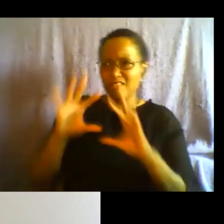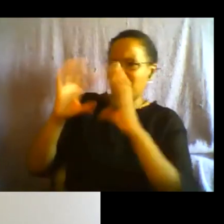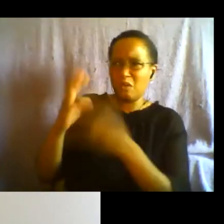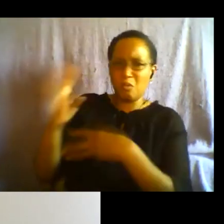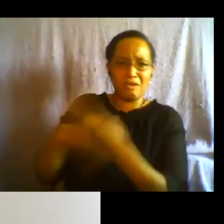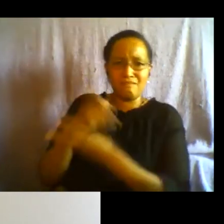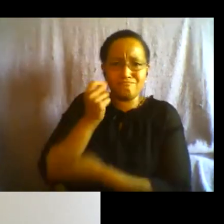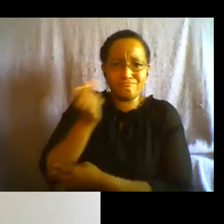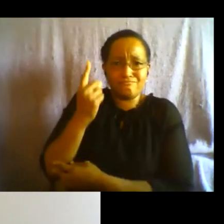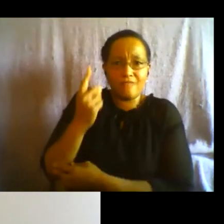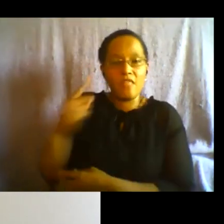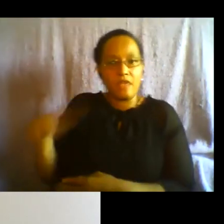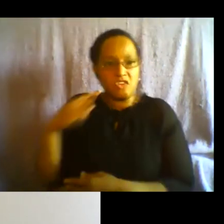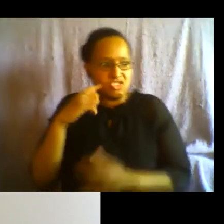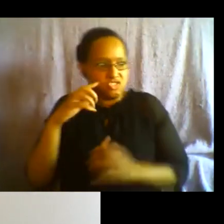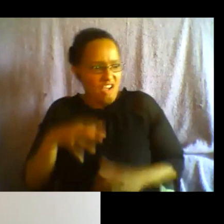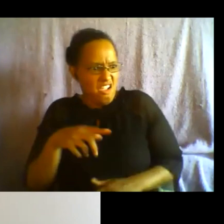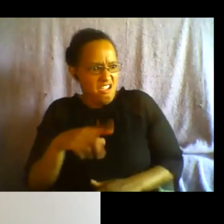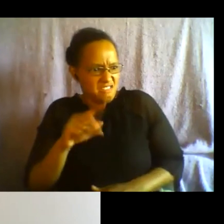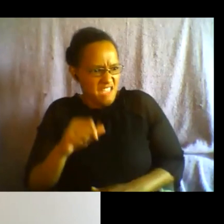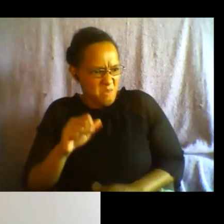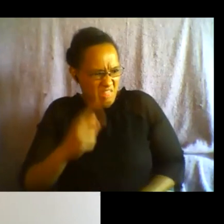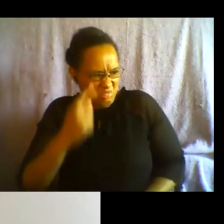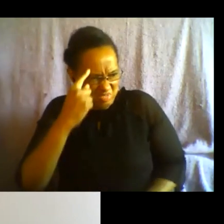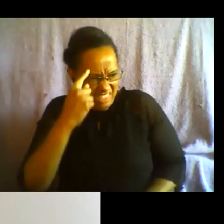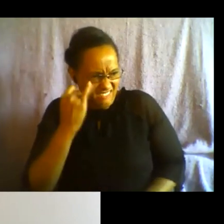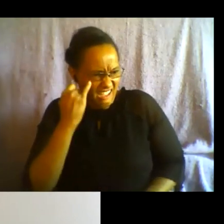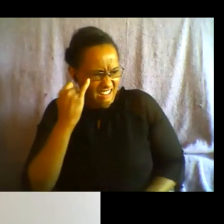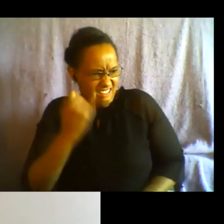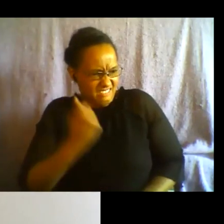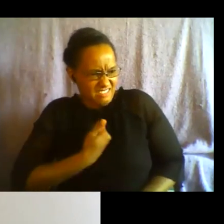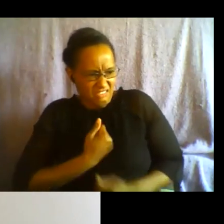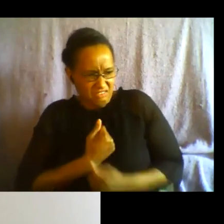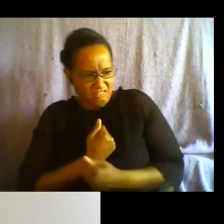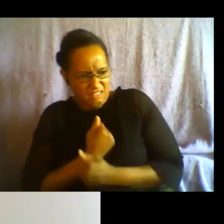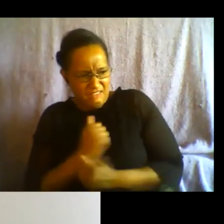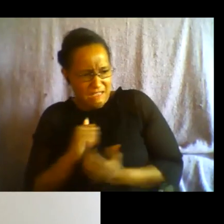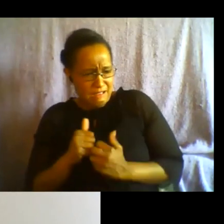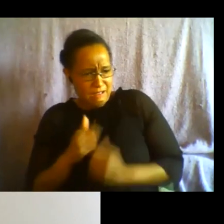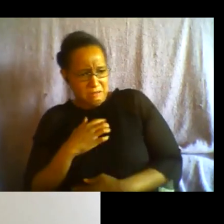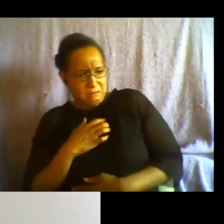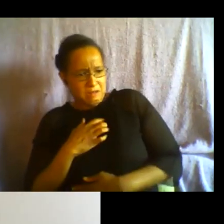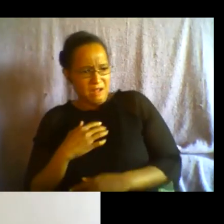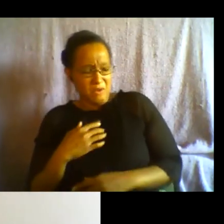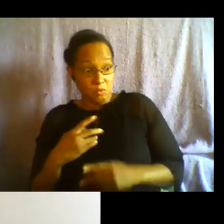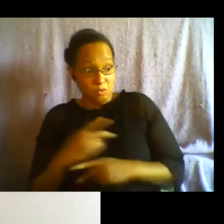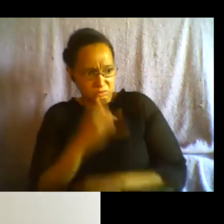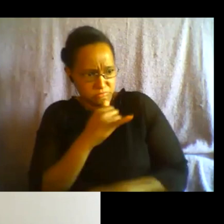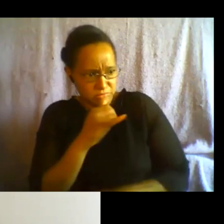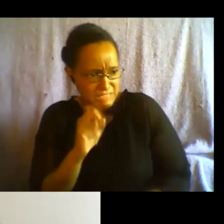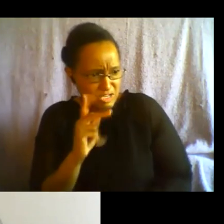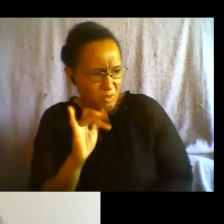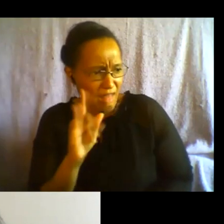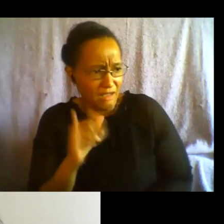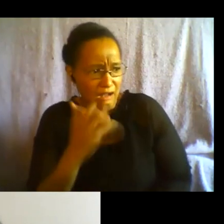that we can even conceive the thought of self-love much less sensuality hotness